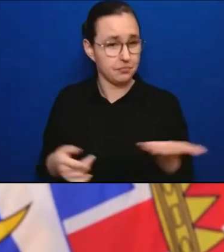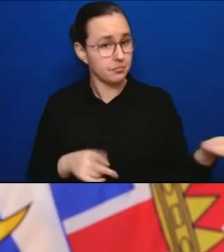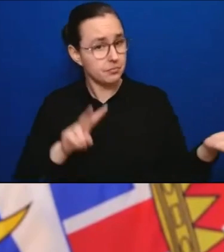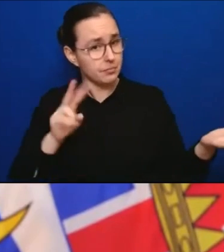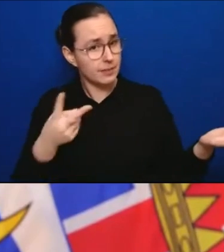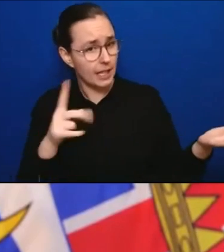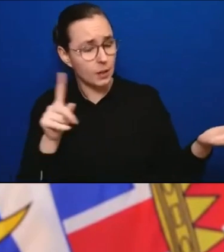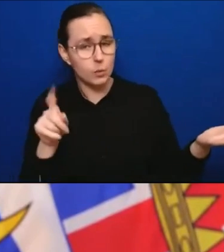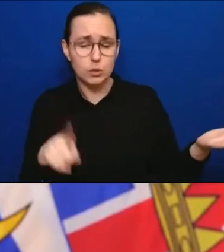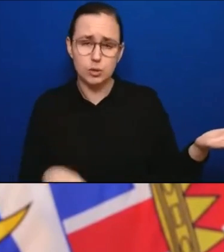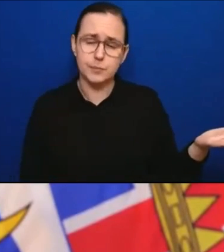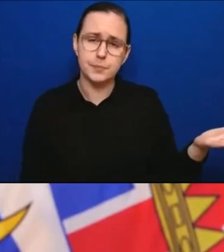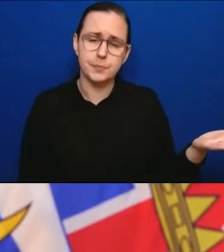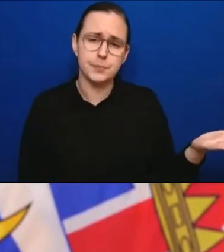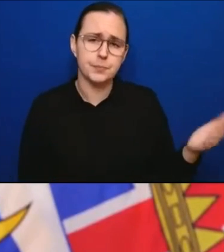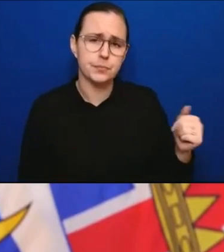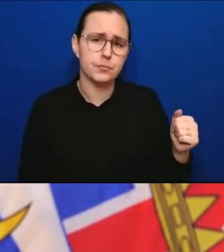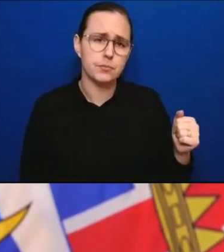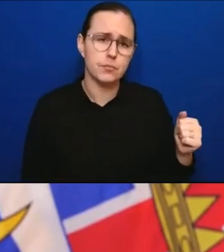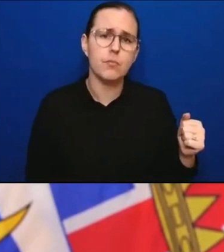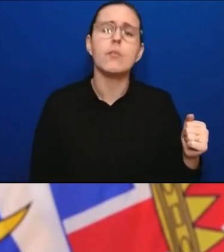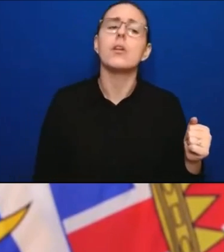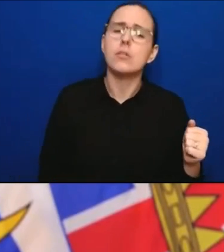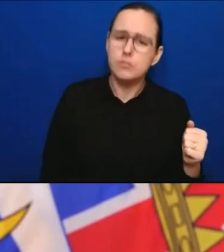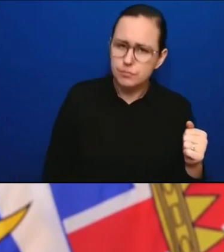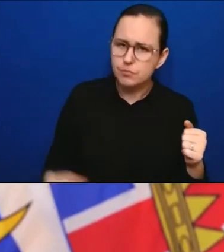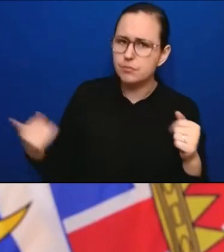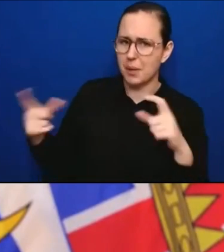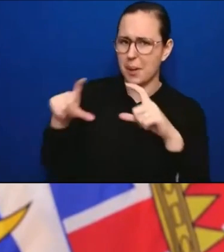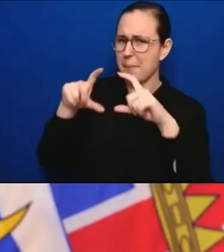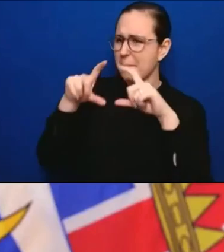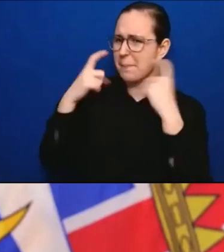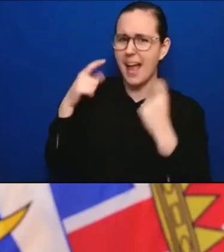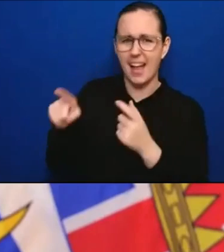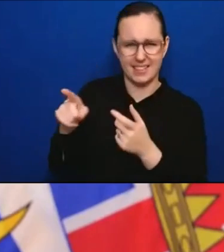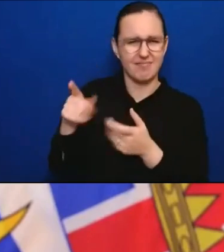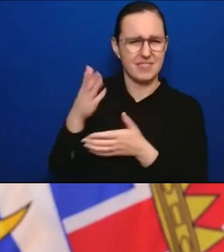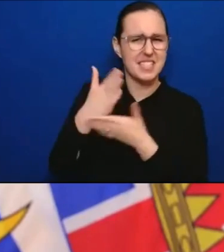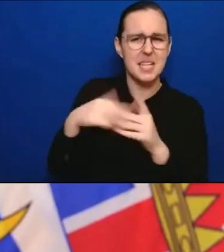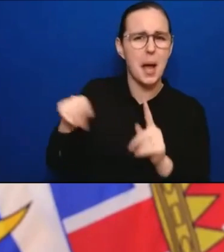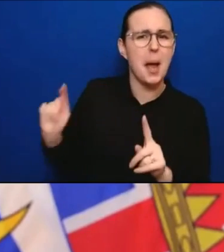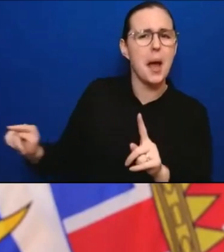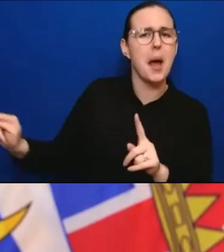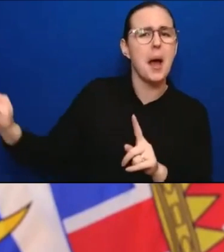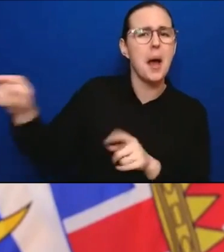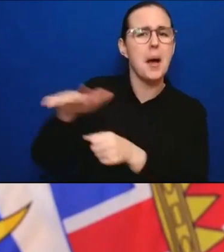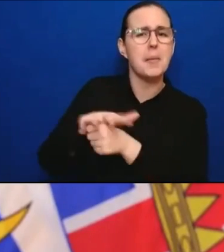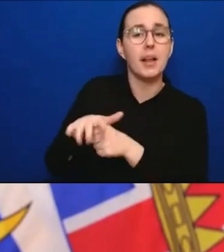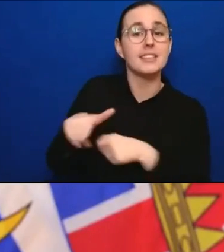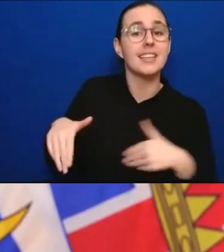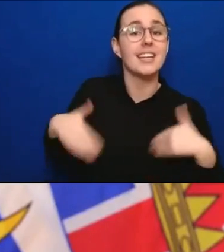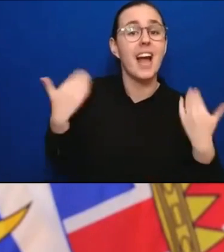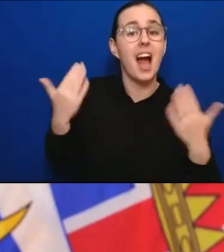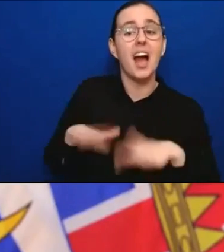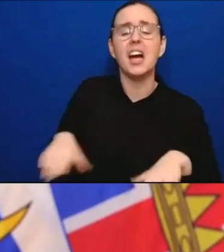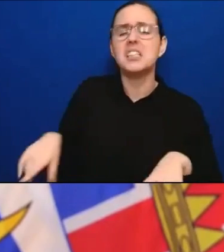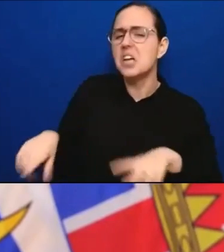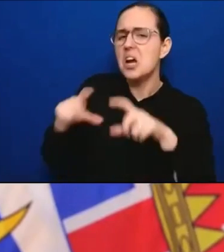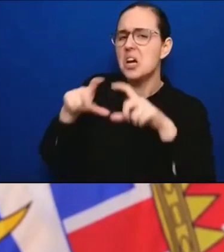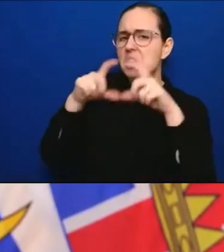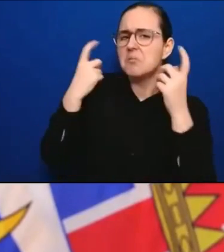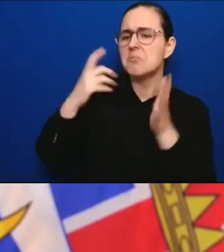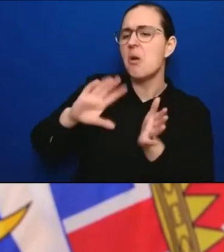I know some other places are kind of dropping masks requirements for younger kids. I'm just wondering, you know,